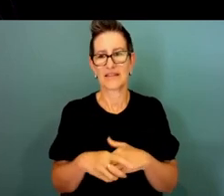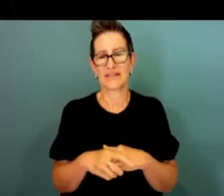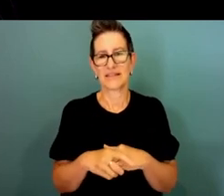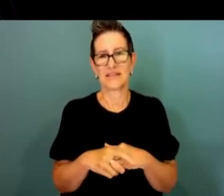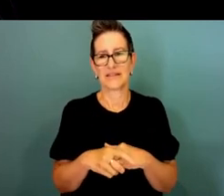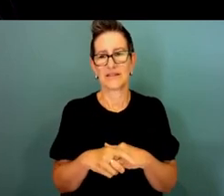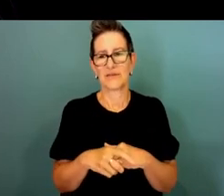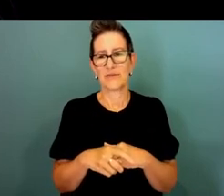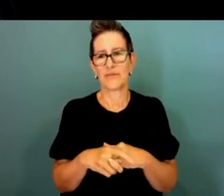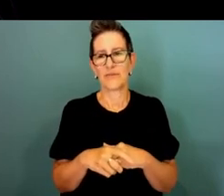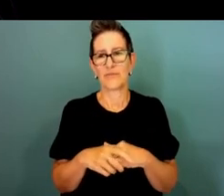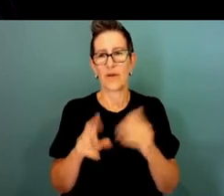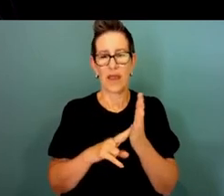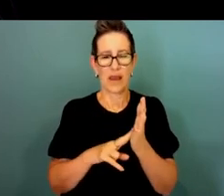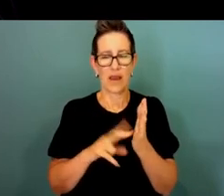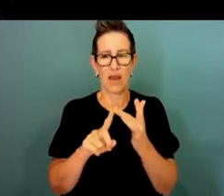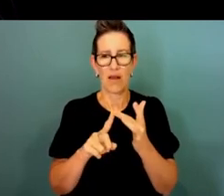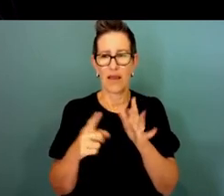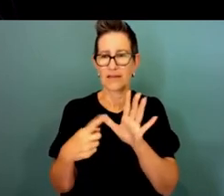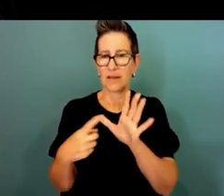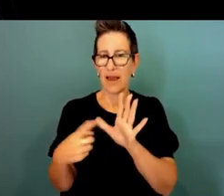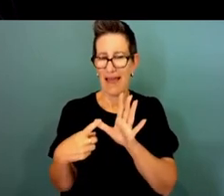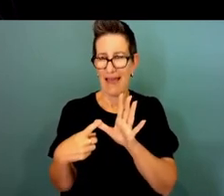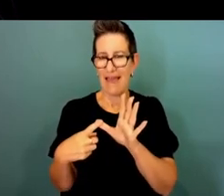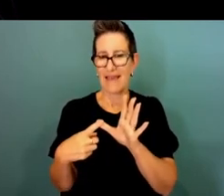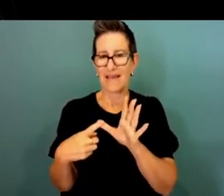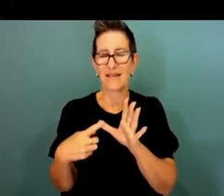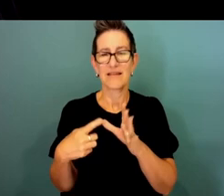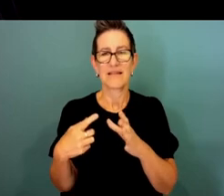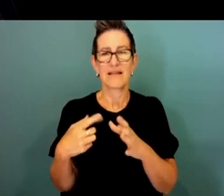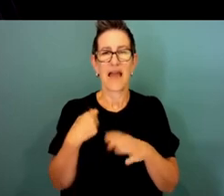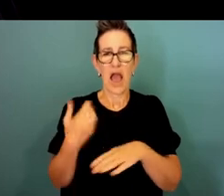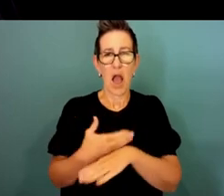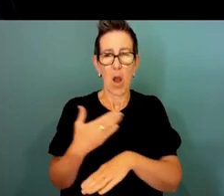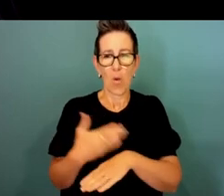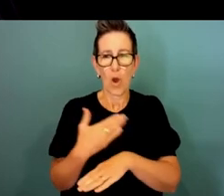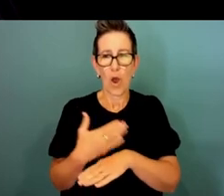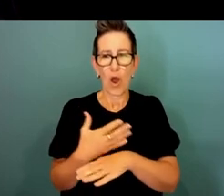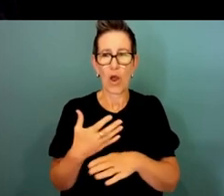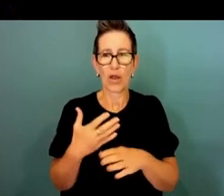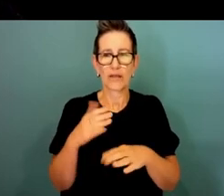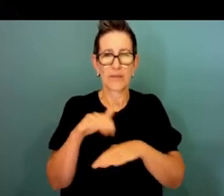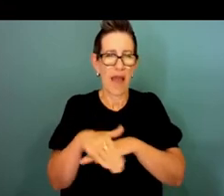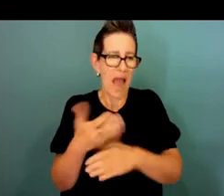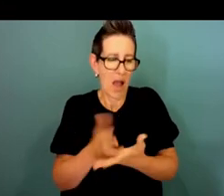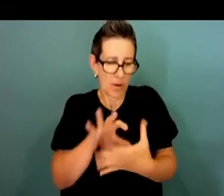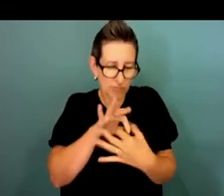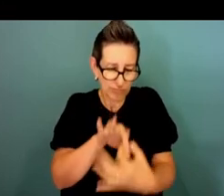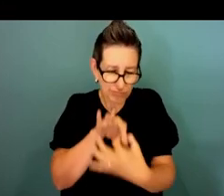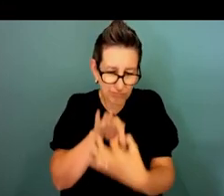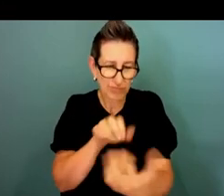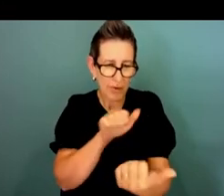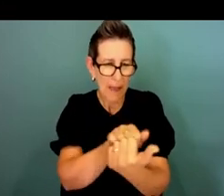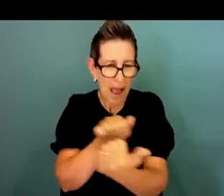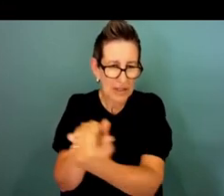the work of NIAA is I suppose much closer to that on the ground and so it's a best practice around how do you do and build those partnerships,